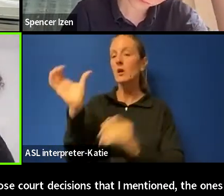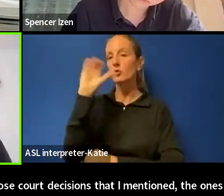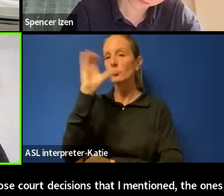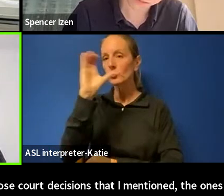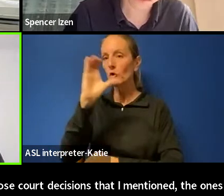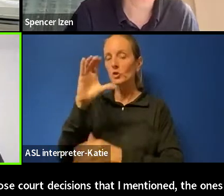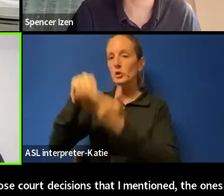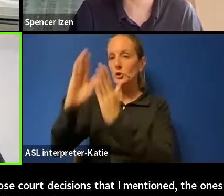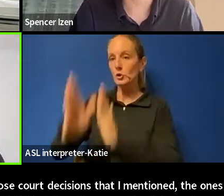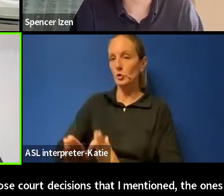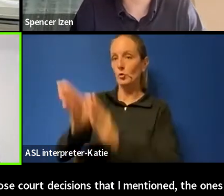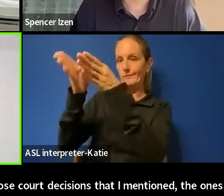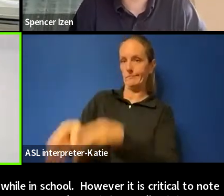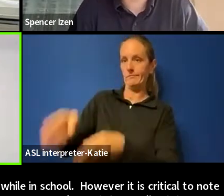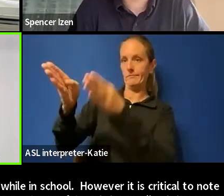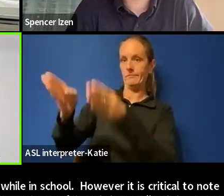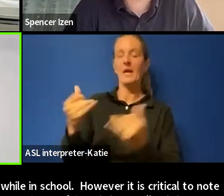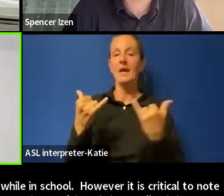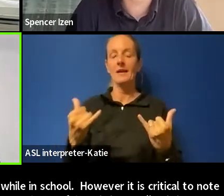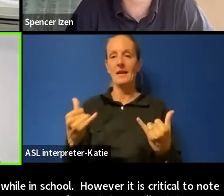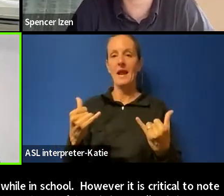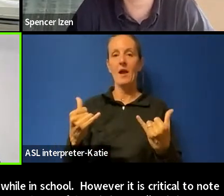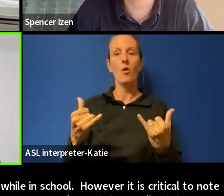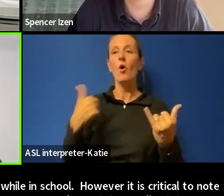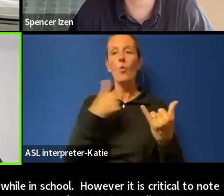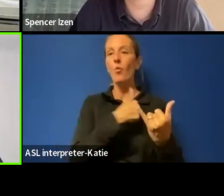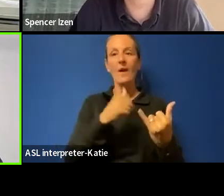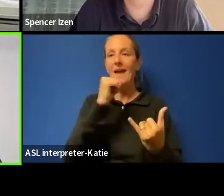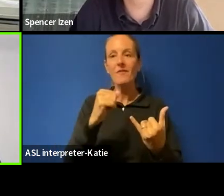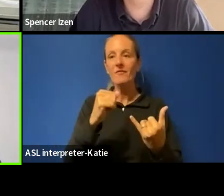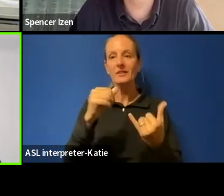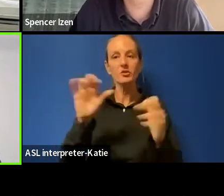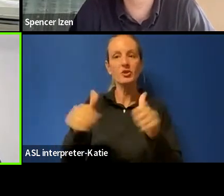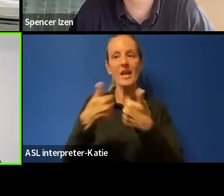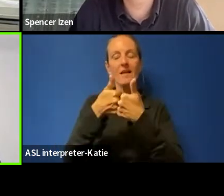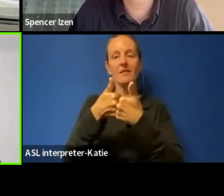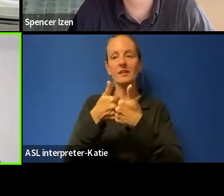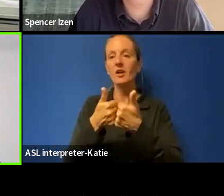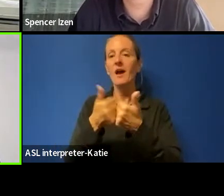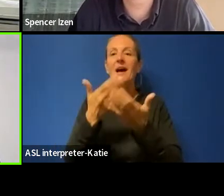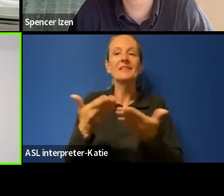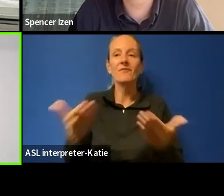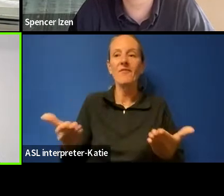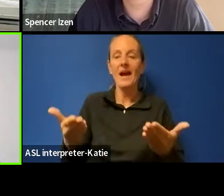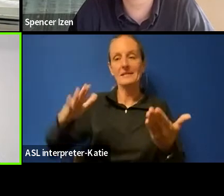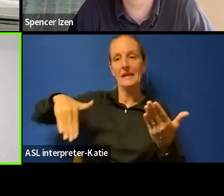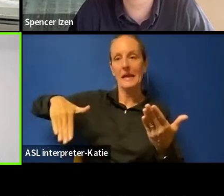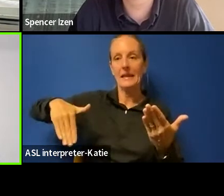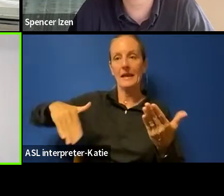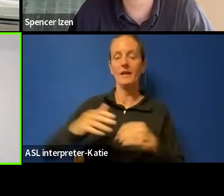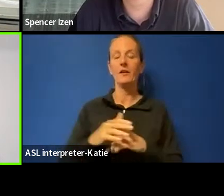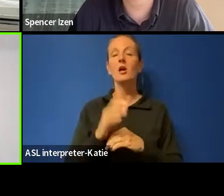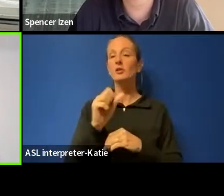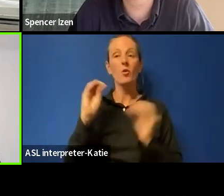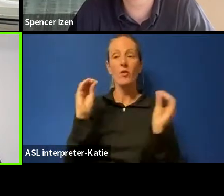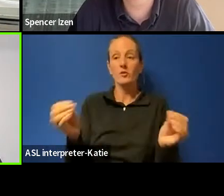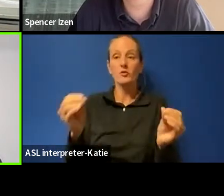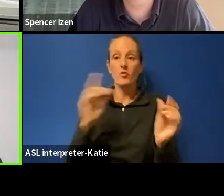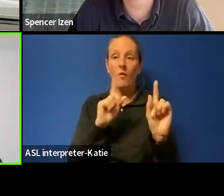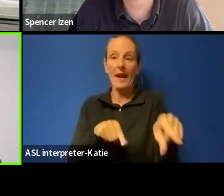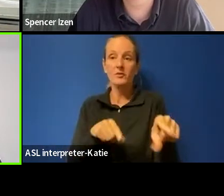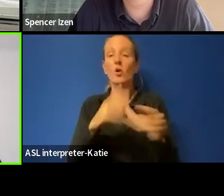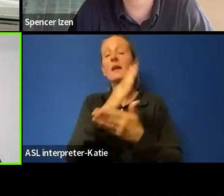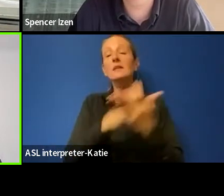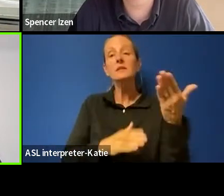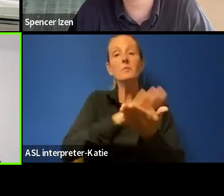a personal device search has yet to be challenged in court. So there is actually no definitive answer, despite what certain schools and